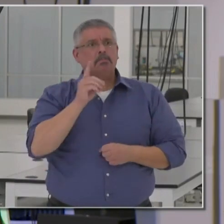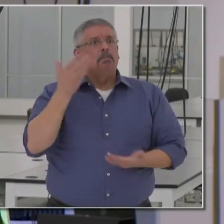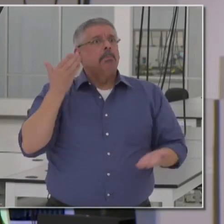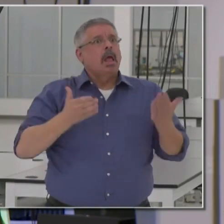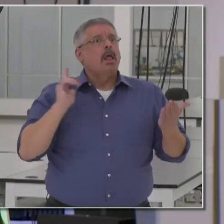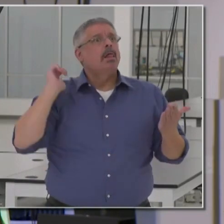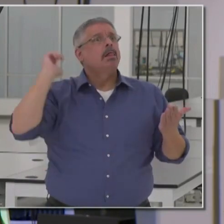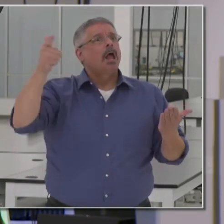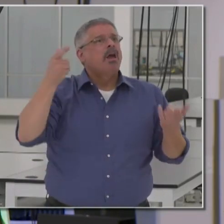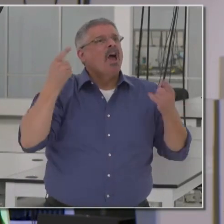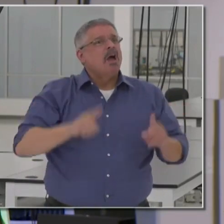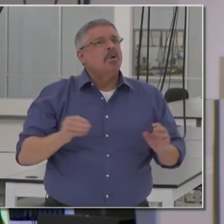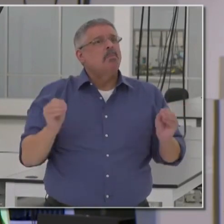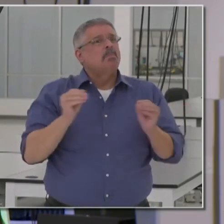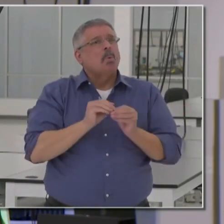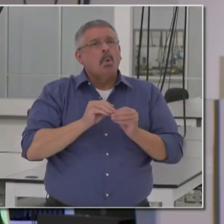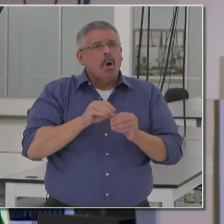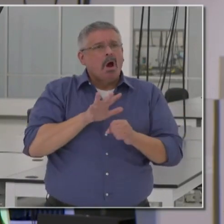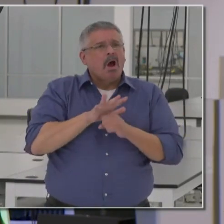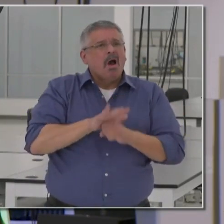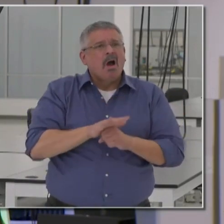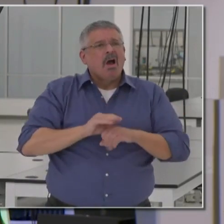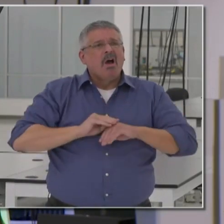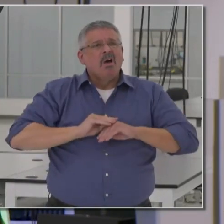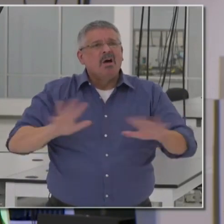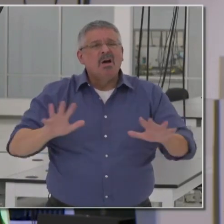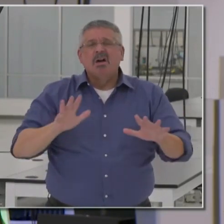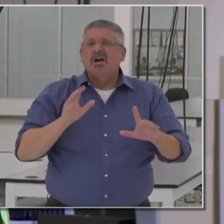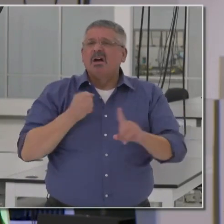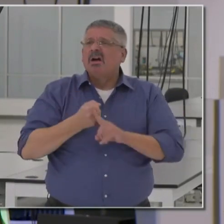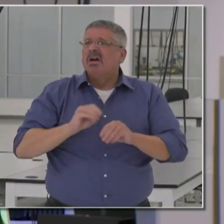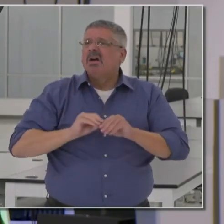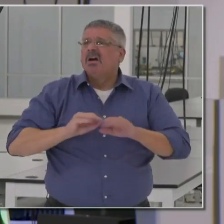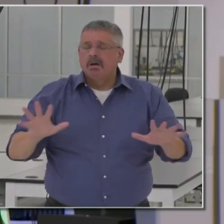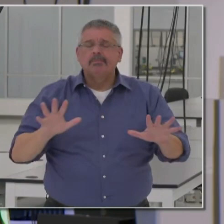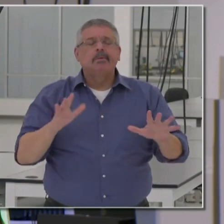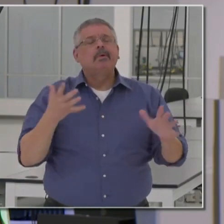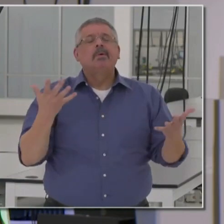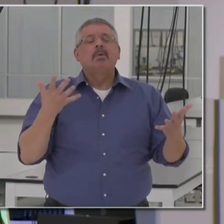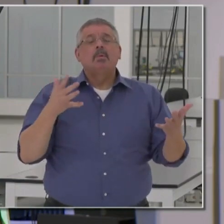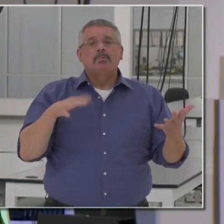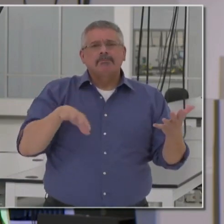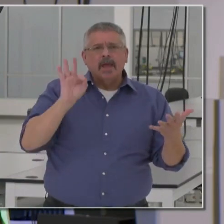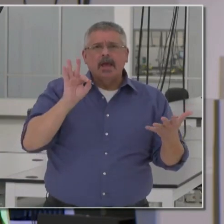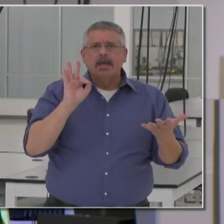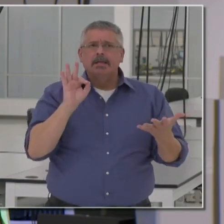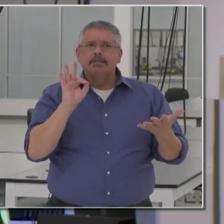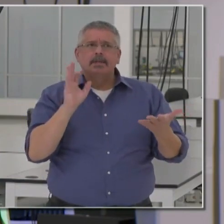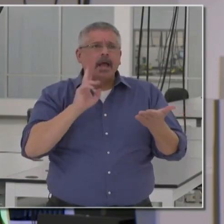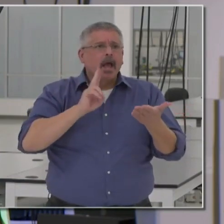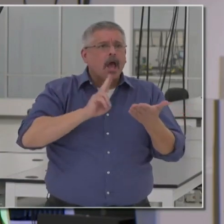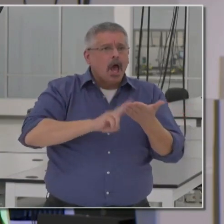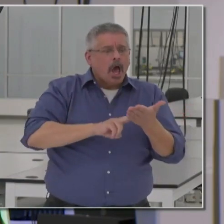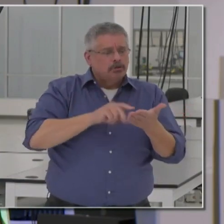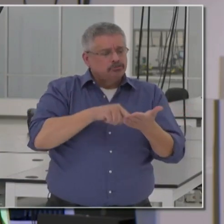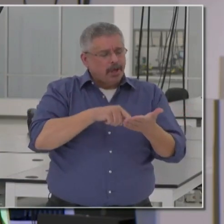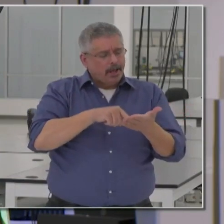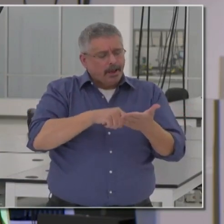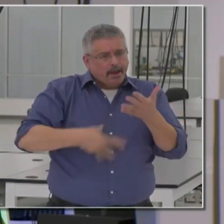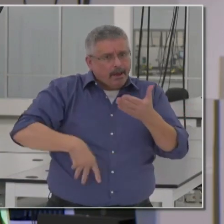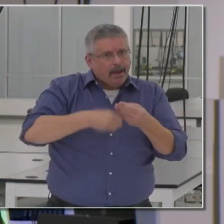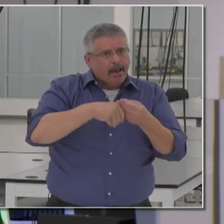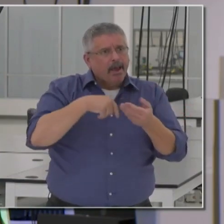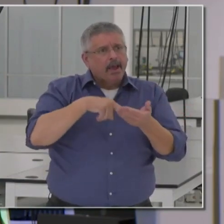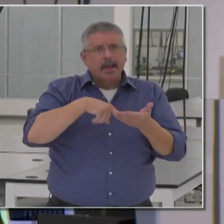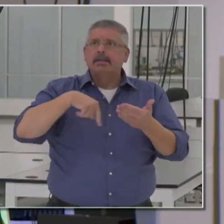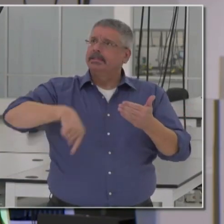that we'll be stressed and challenged in the future. And so we're looking at provisions, contract provisions on the sublease